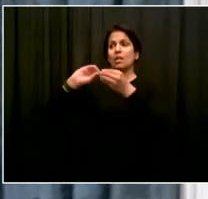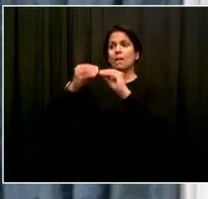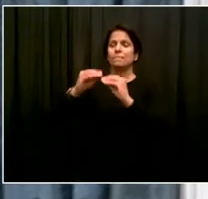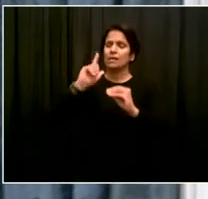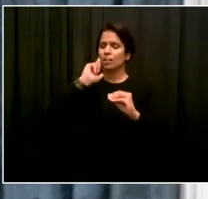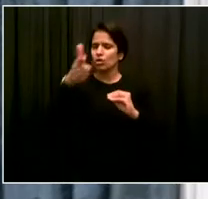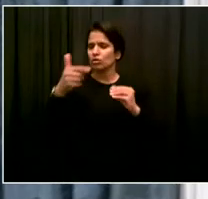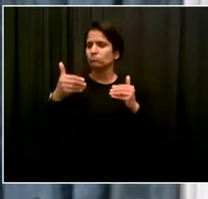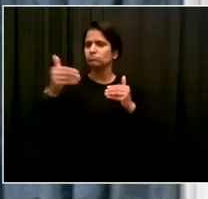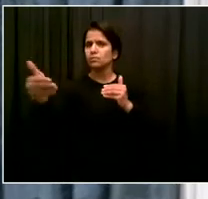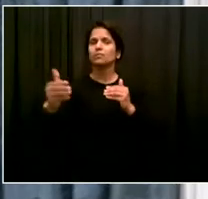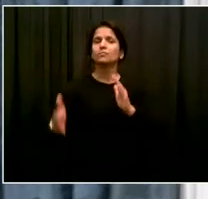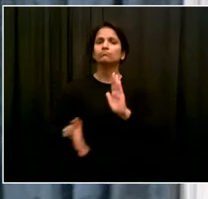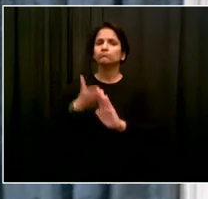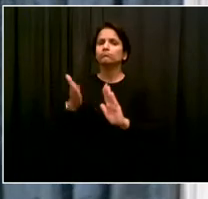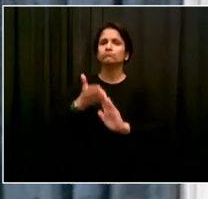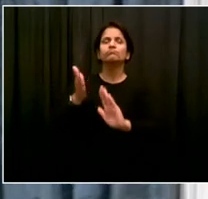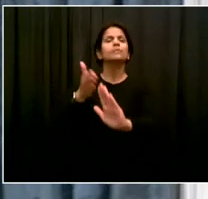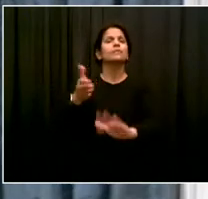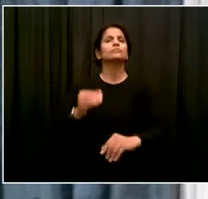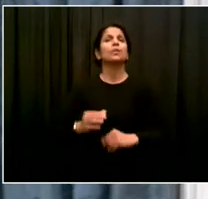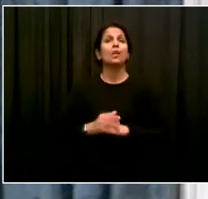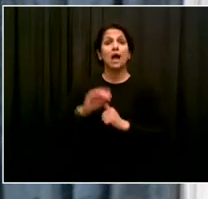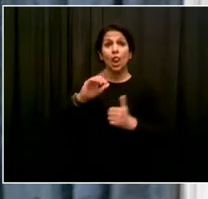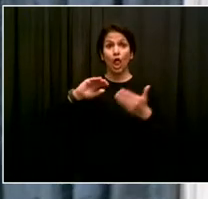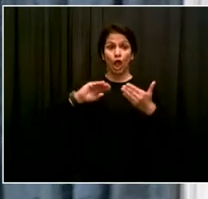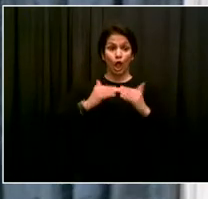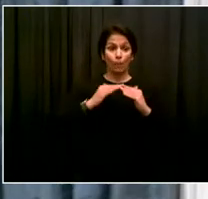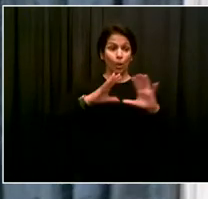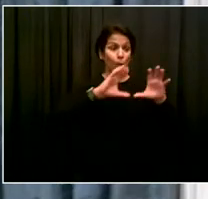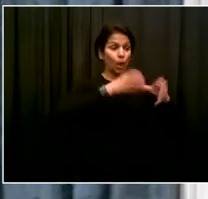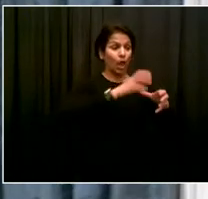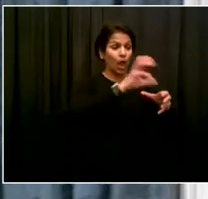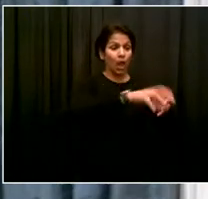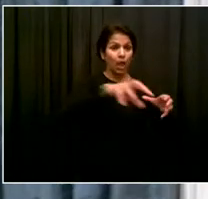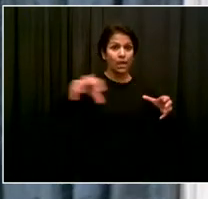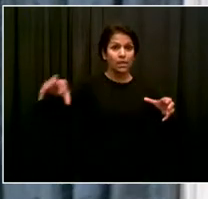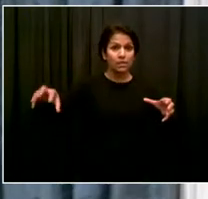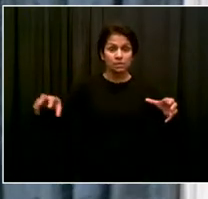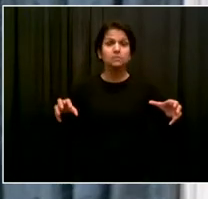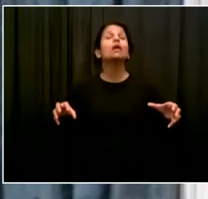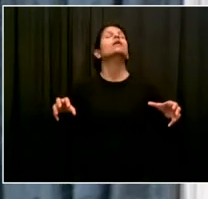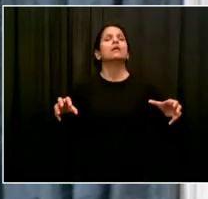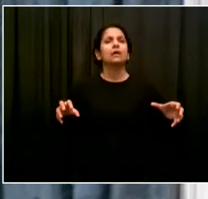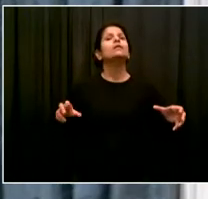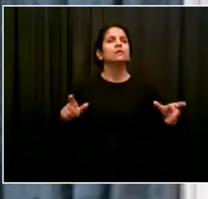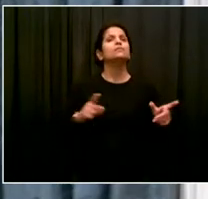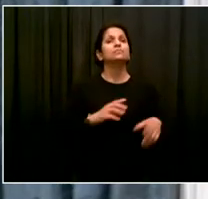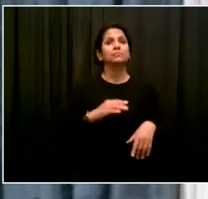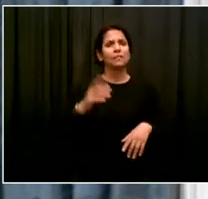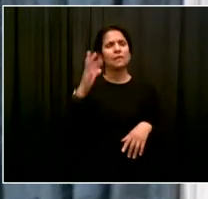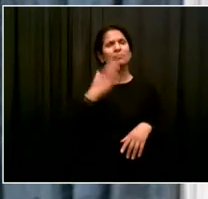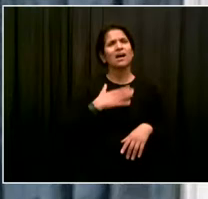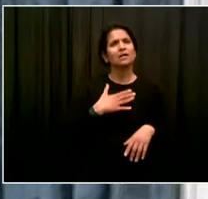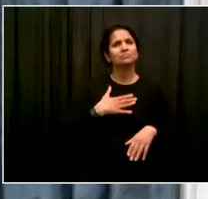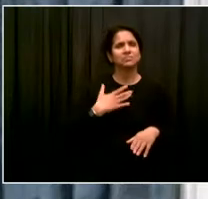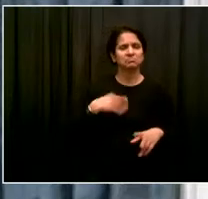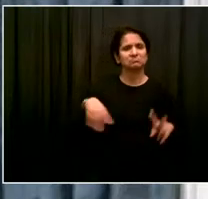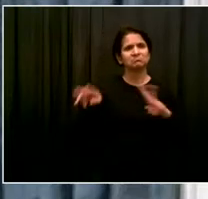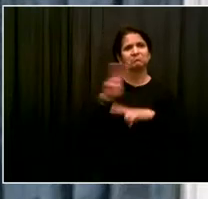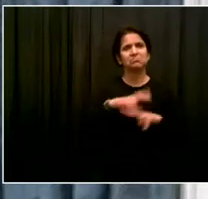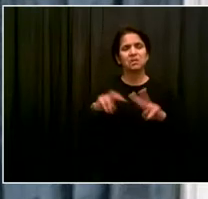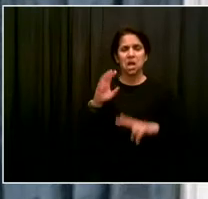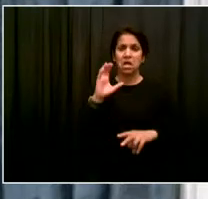To say cursory numbers, we're expecting to get eventually all of the people who wanted to be part of the program back.